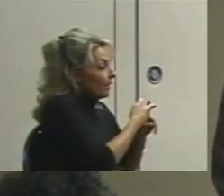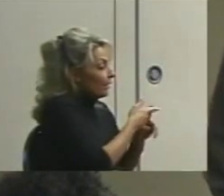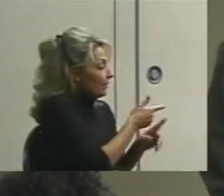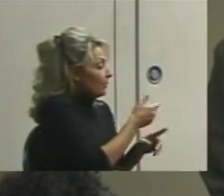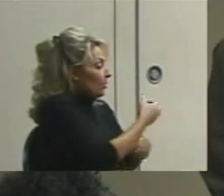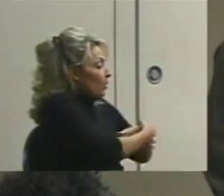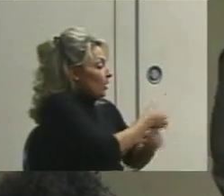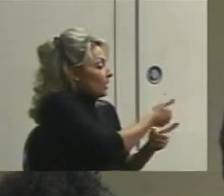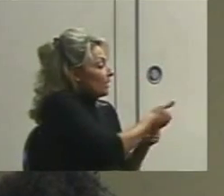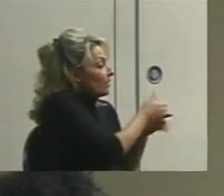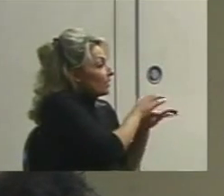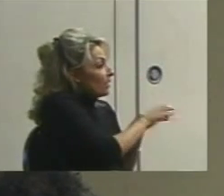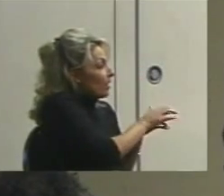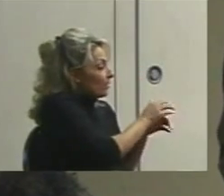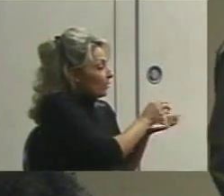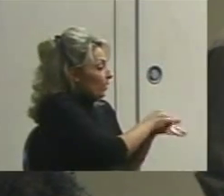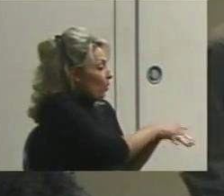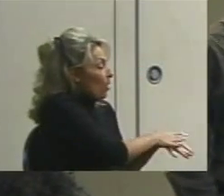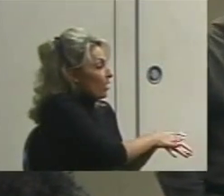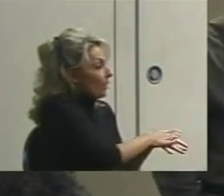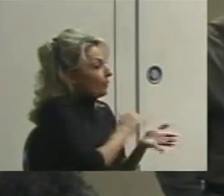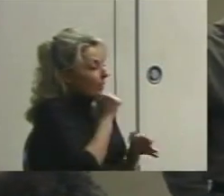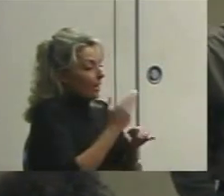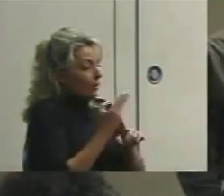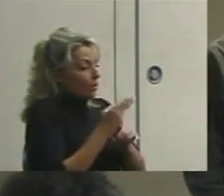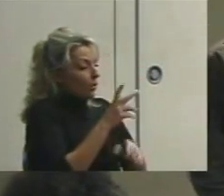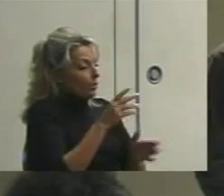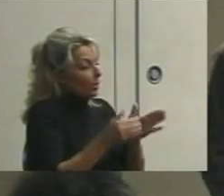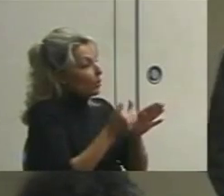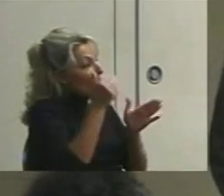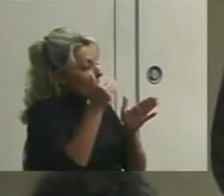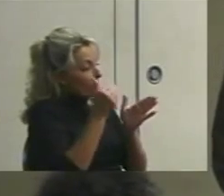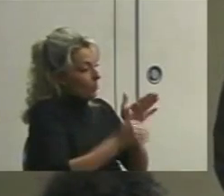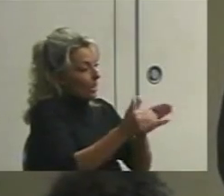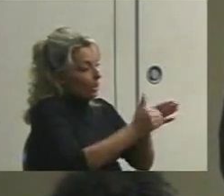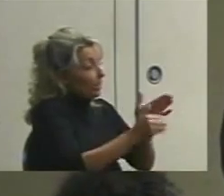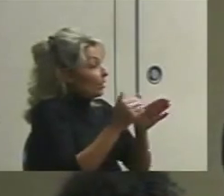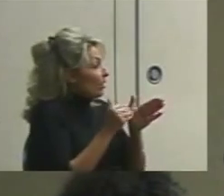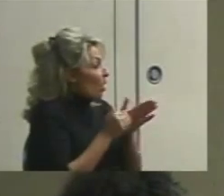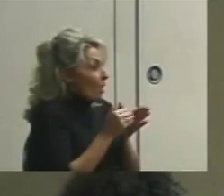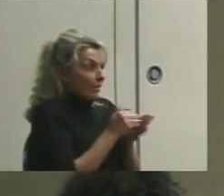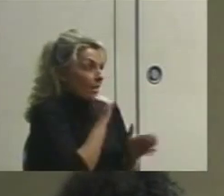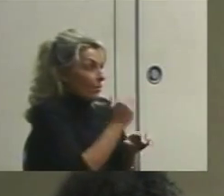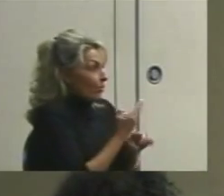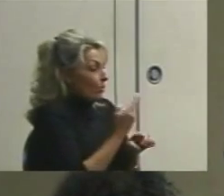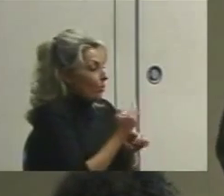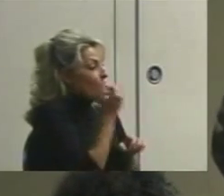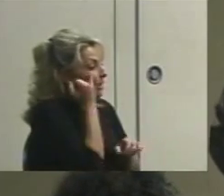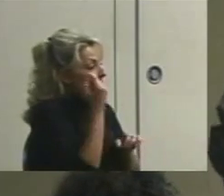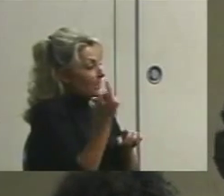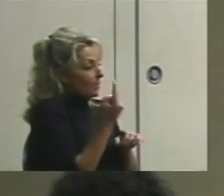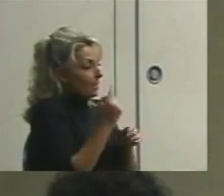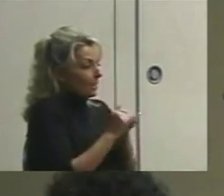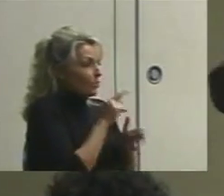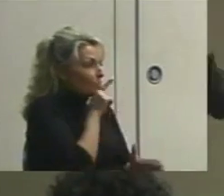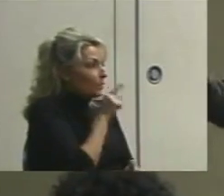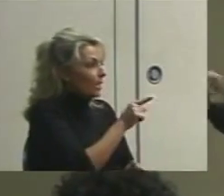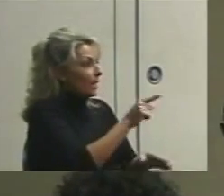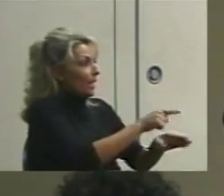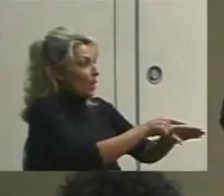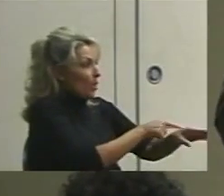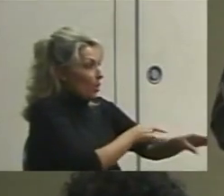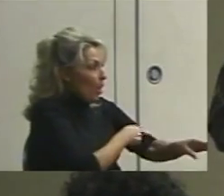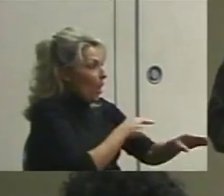I think we could do it simpler. I don't use duration very often. Unless it's something that's really long,